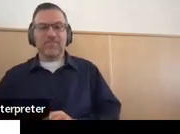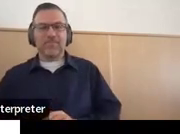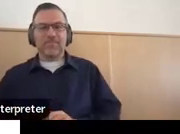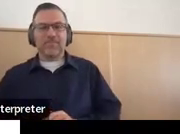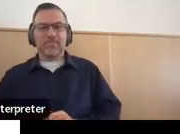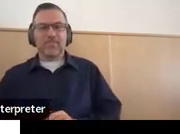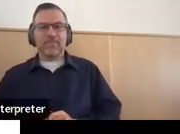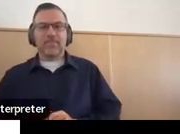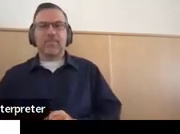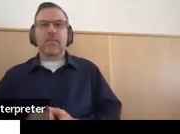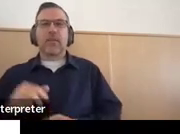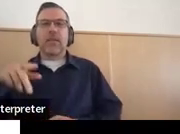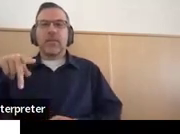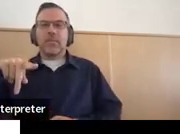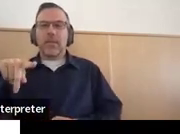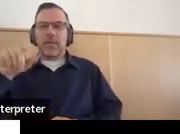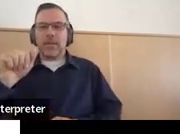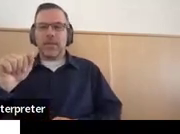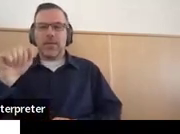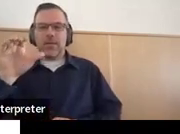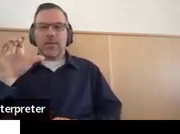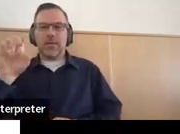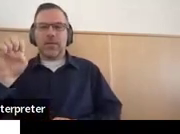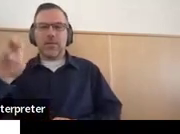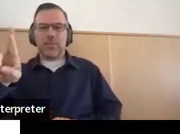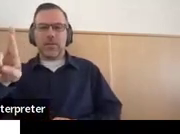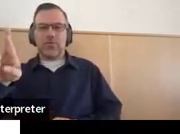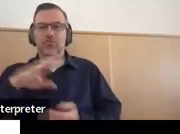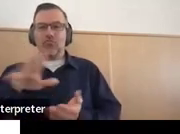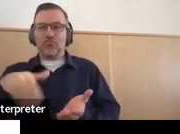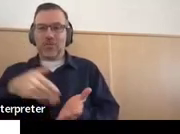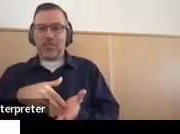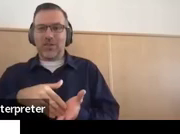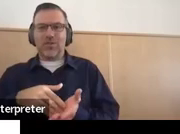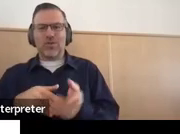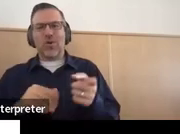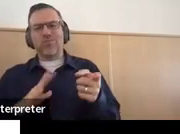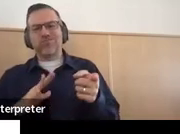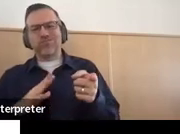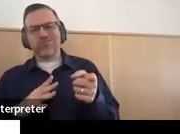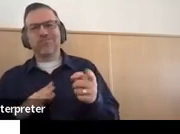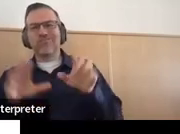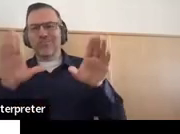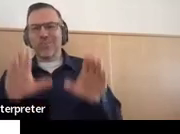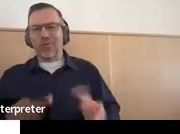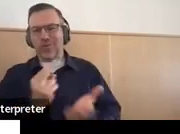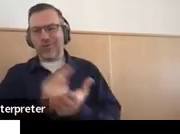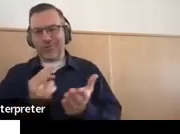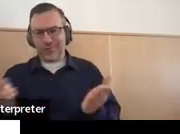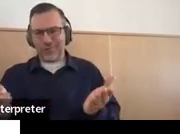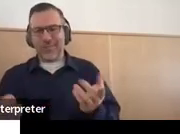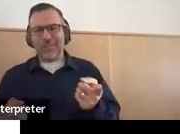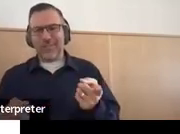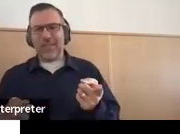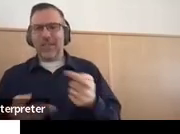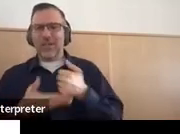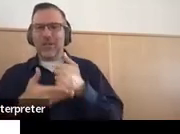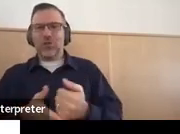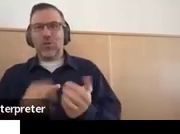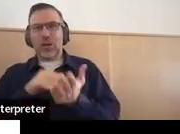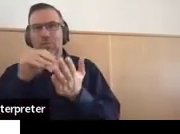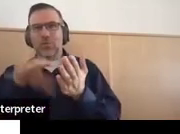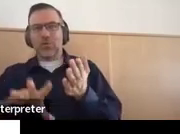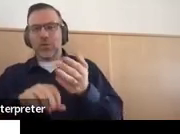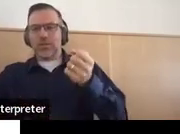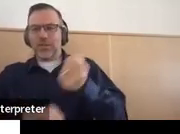The Pacer Center has great resources about advocating for students learning